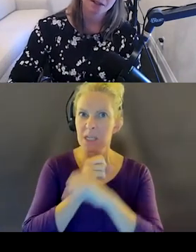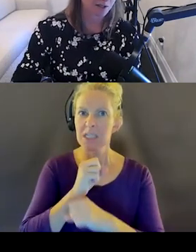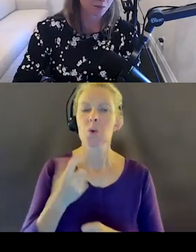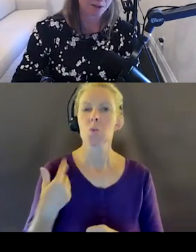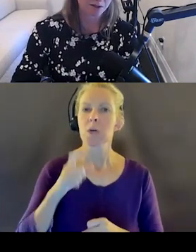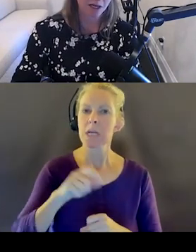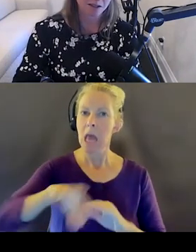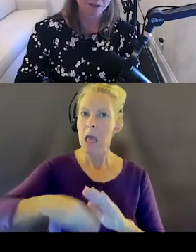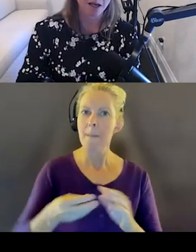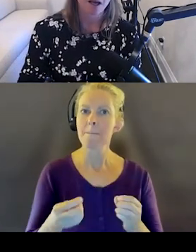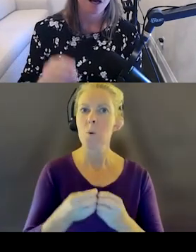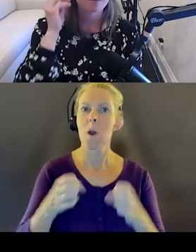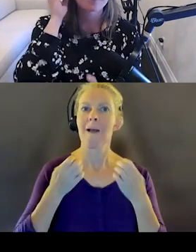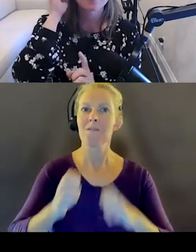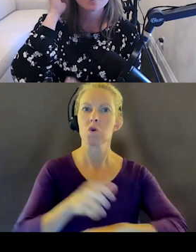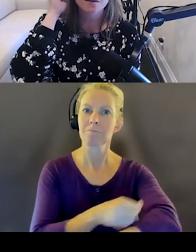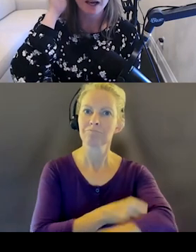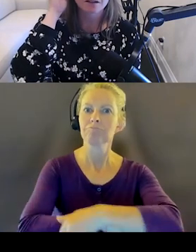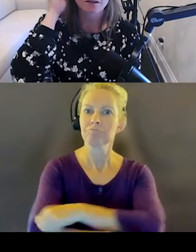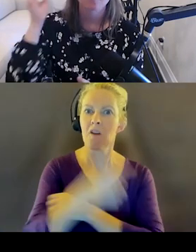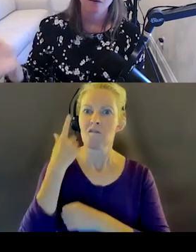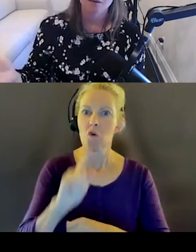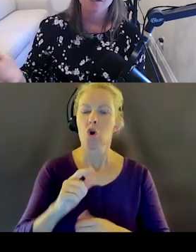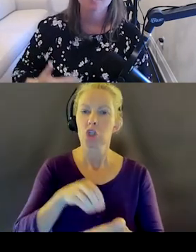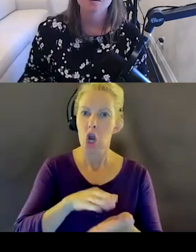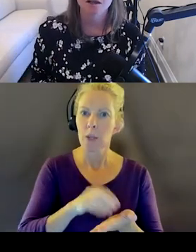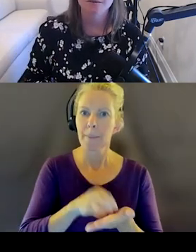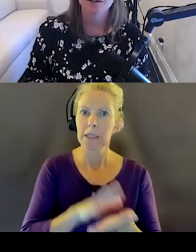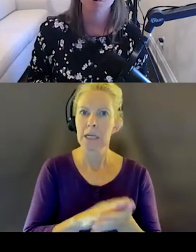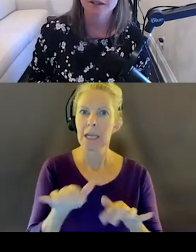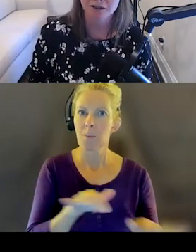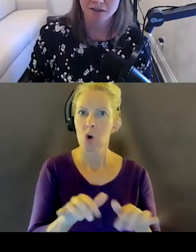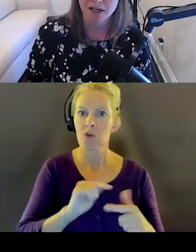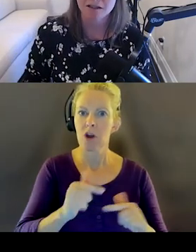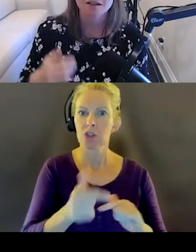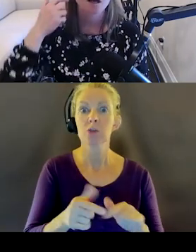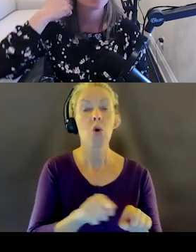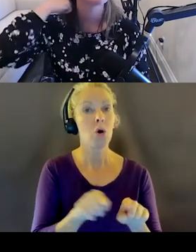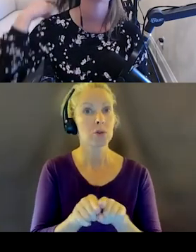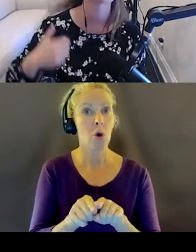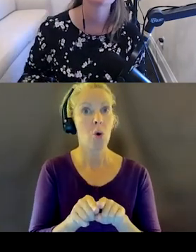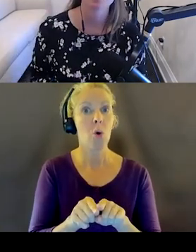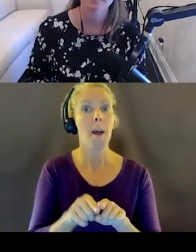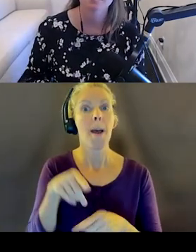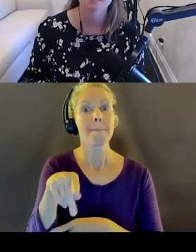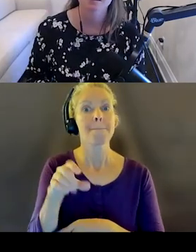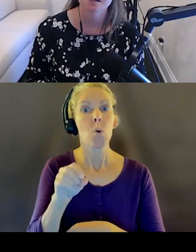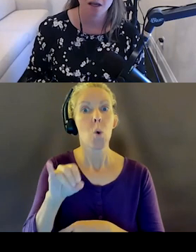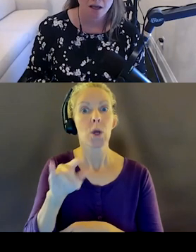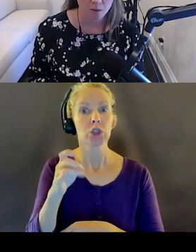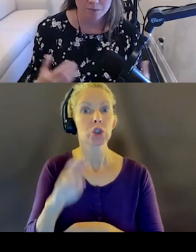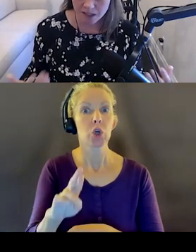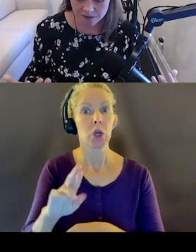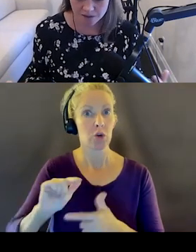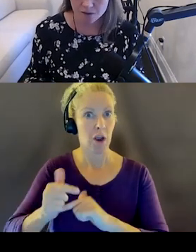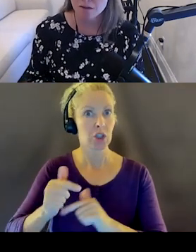documenting our keyboard interactions. But if we do that, well, we should also document our pointer interactions. Pointers include more things than just